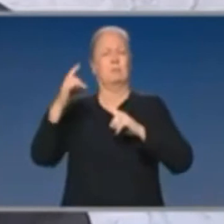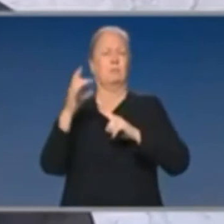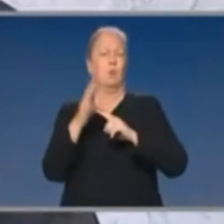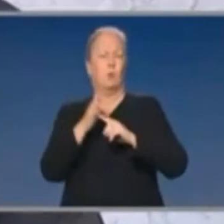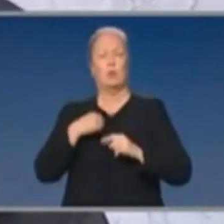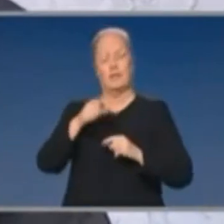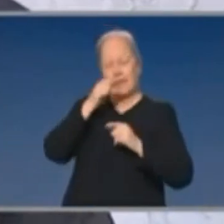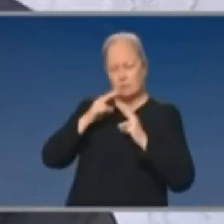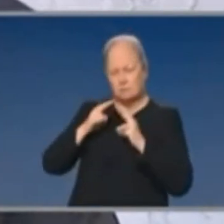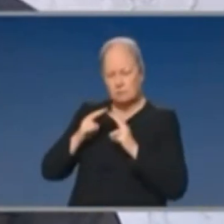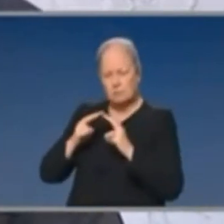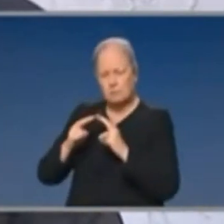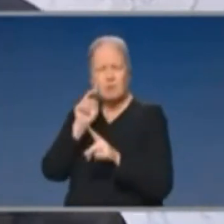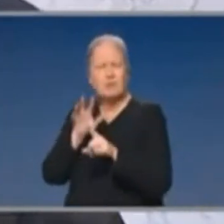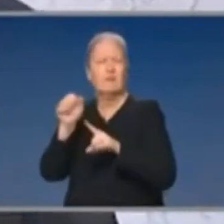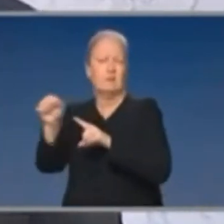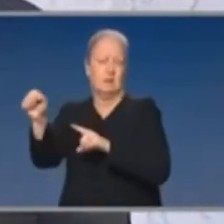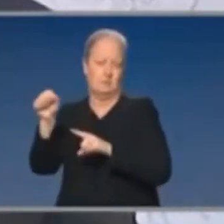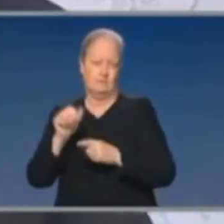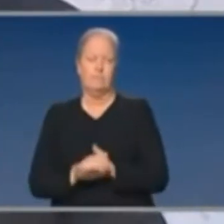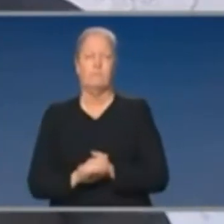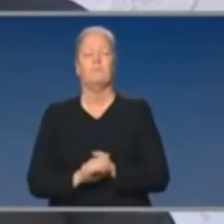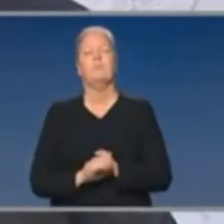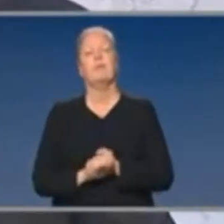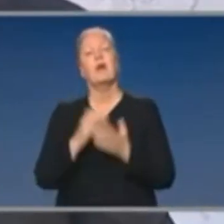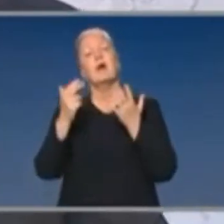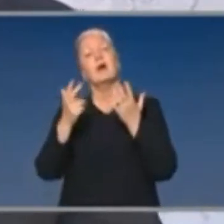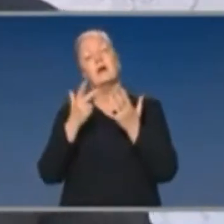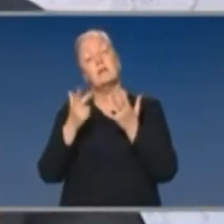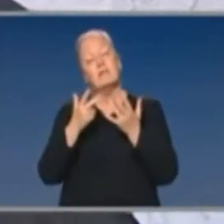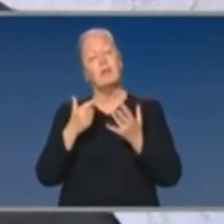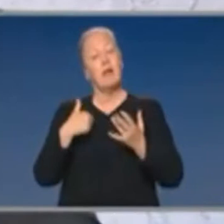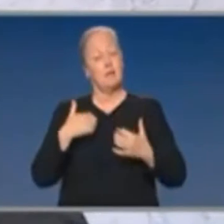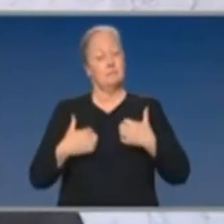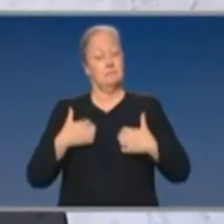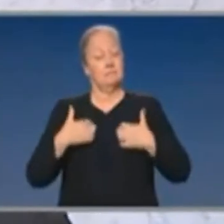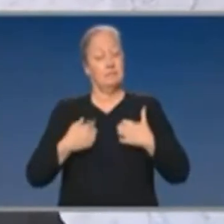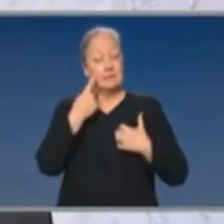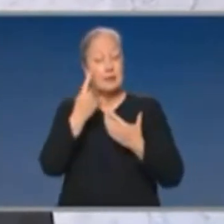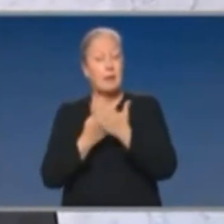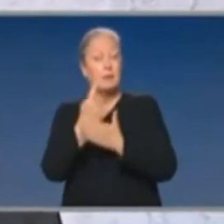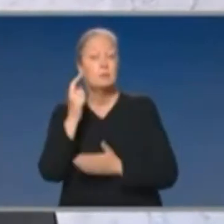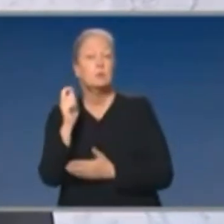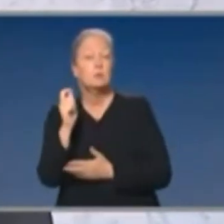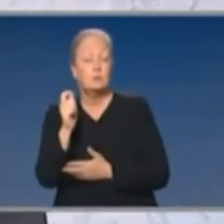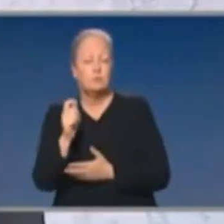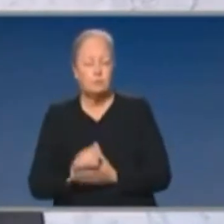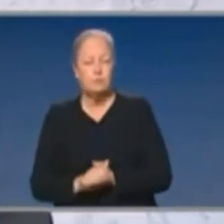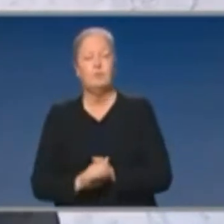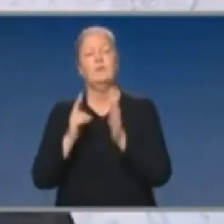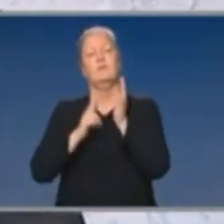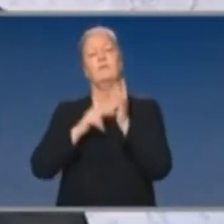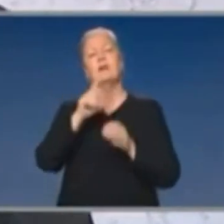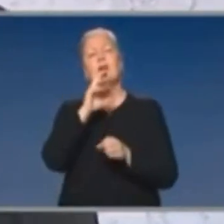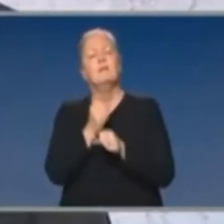incredibly important. The other thing that I would be looking forward to seeing soon is the announcement